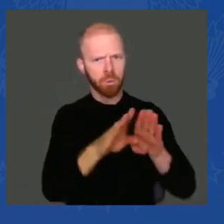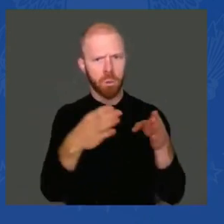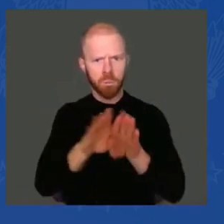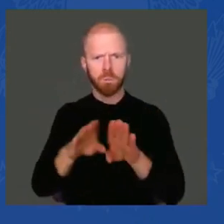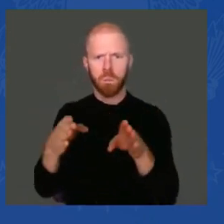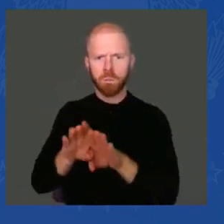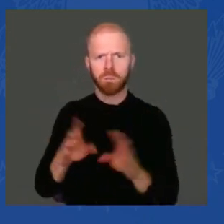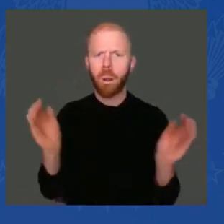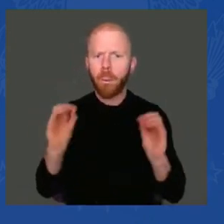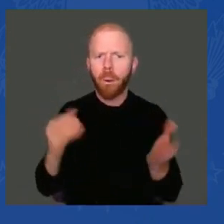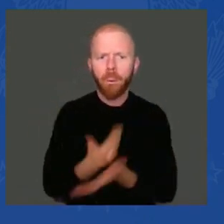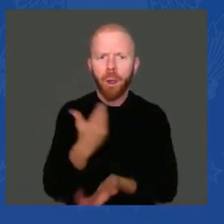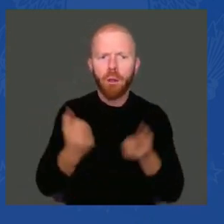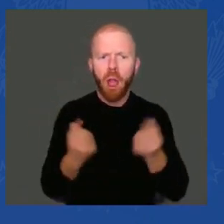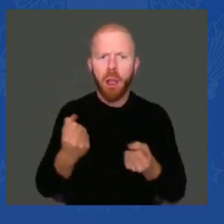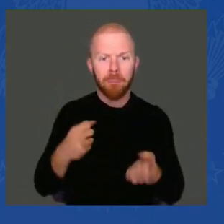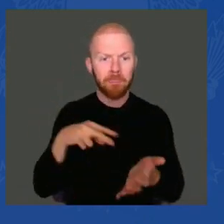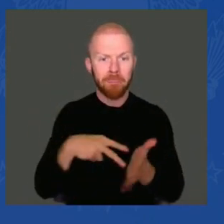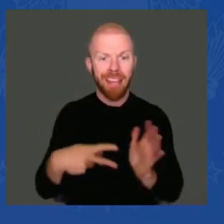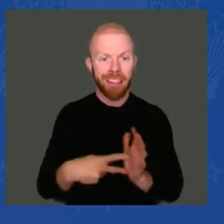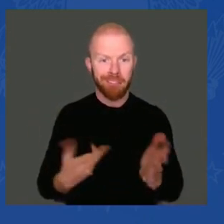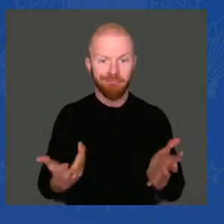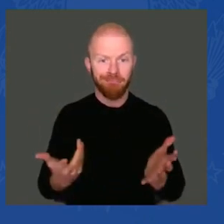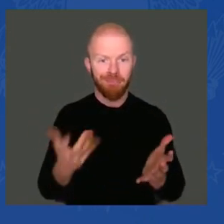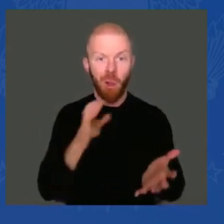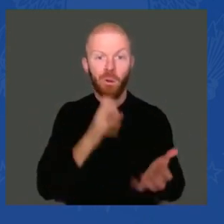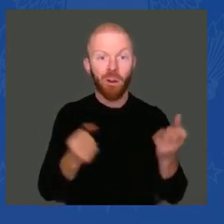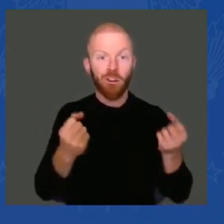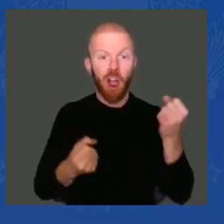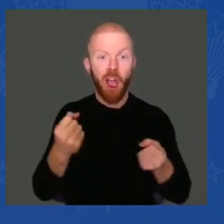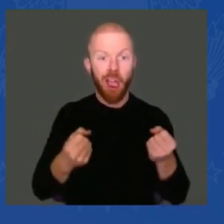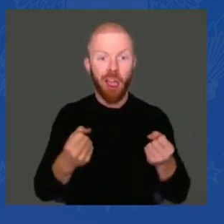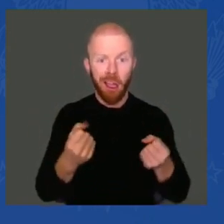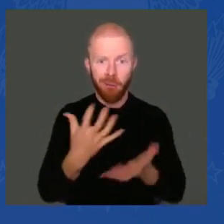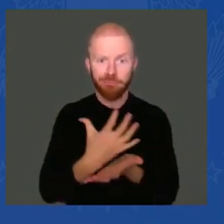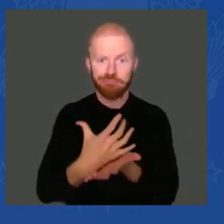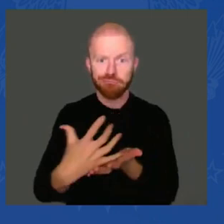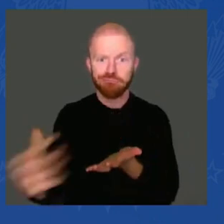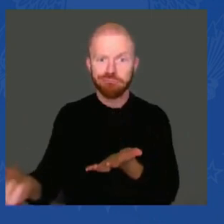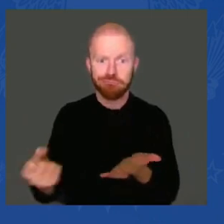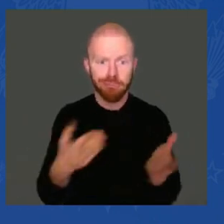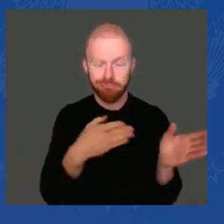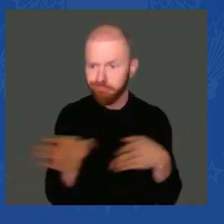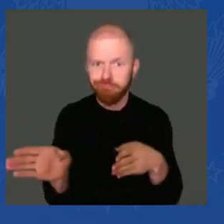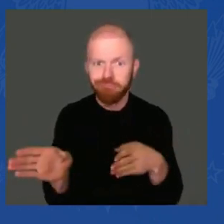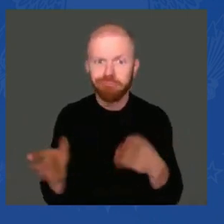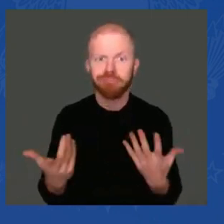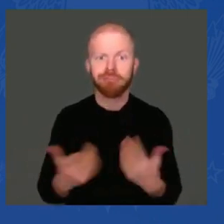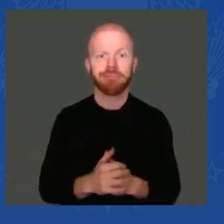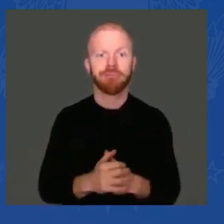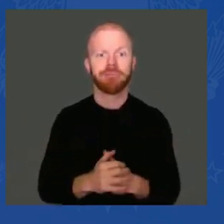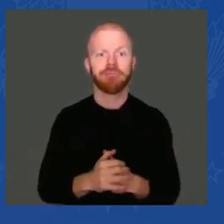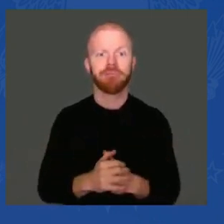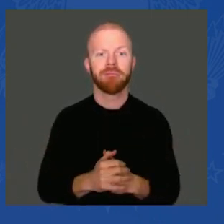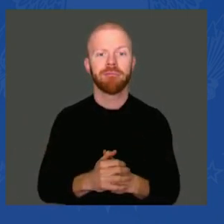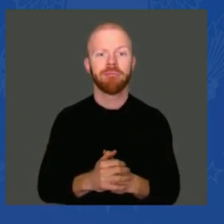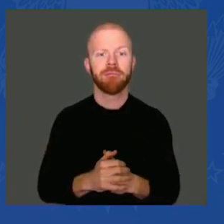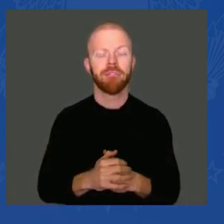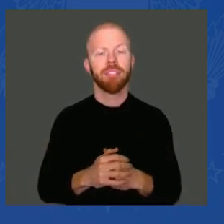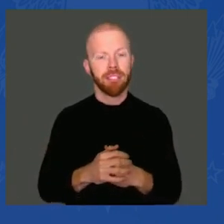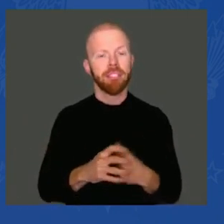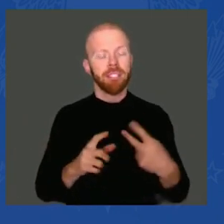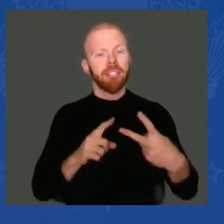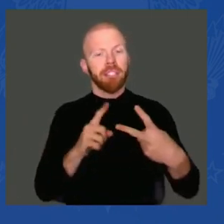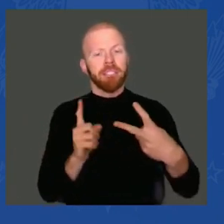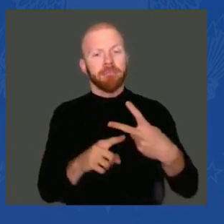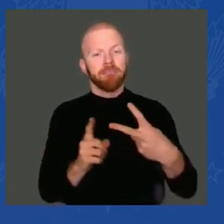The second big reason for inflation is Vladimir Putin. From the moment he put his over 150